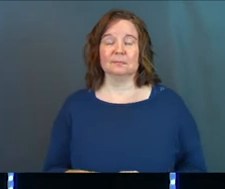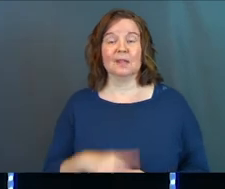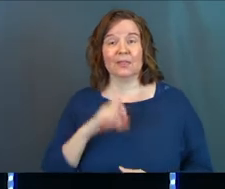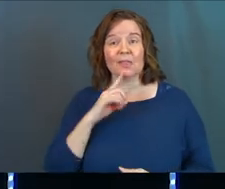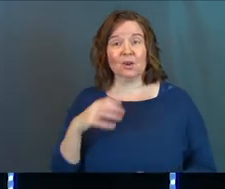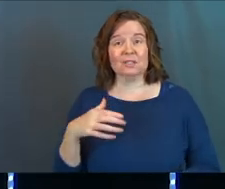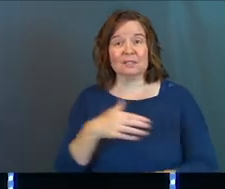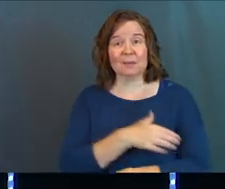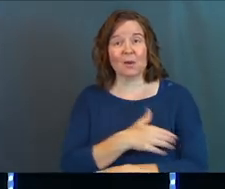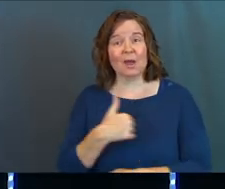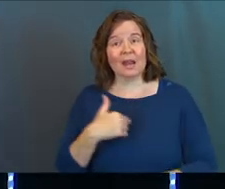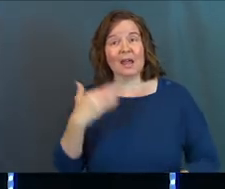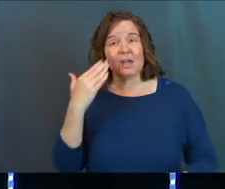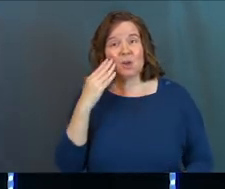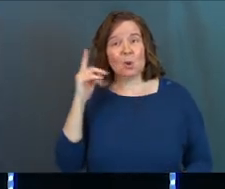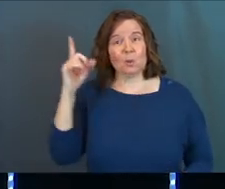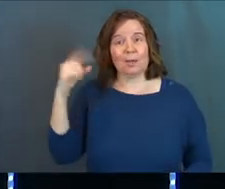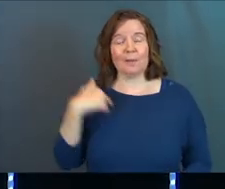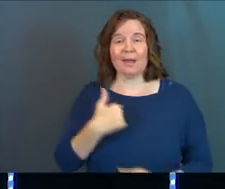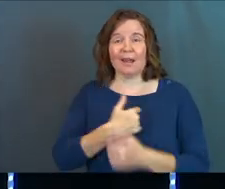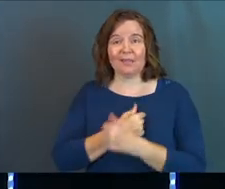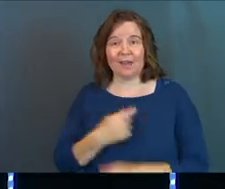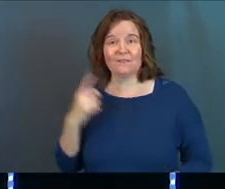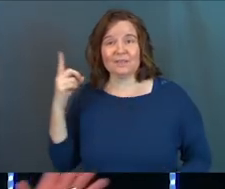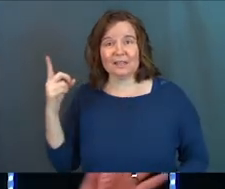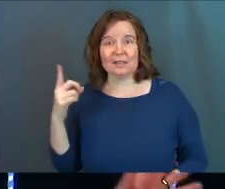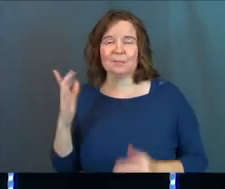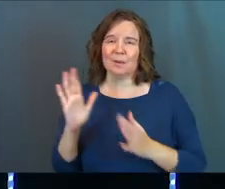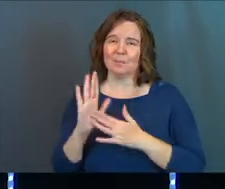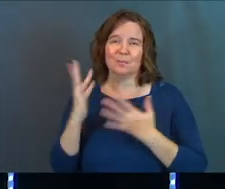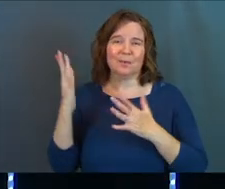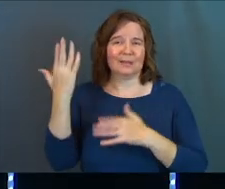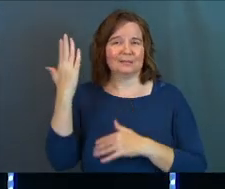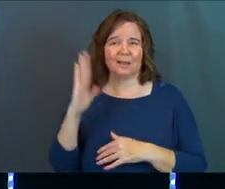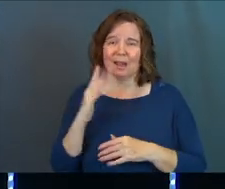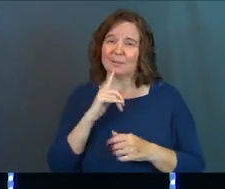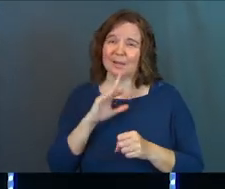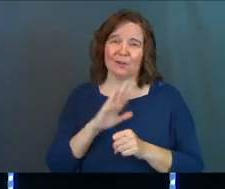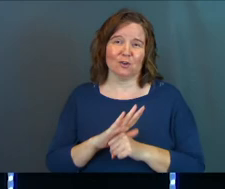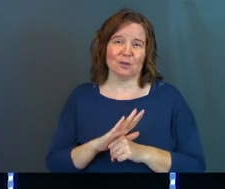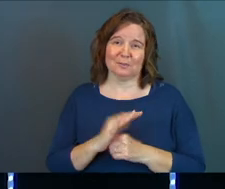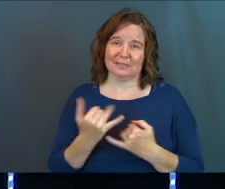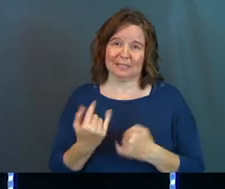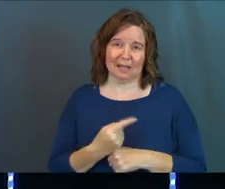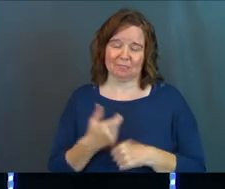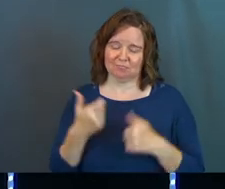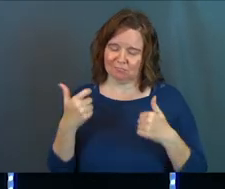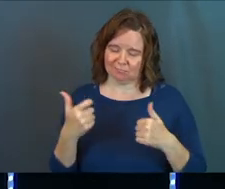there is power and I know him and I love him. Praise God. Be affirmed today.